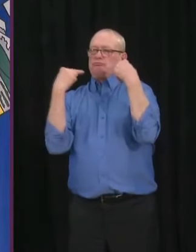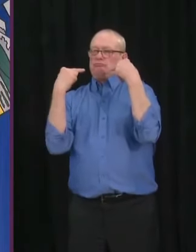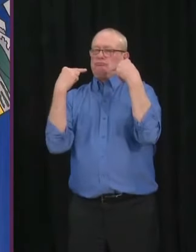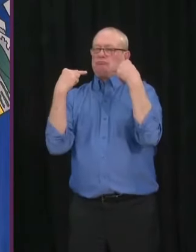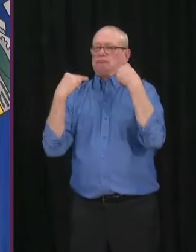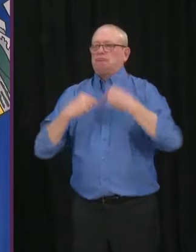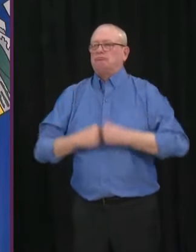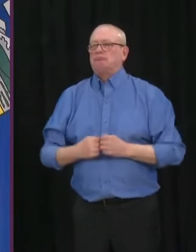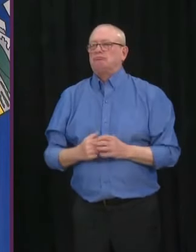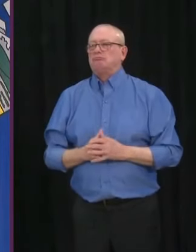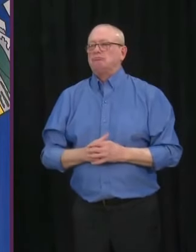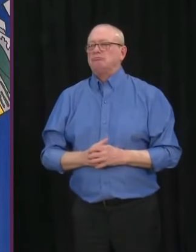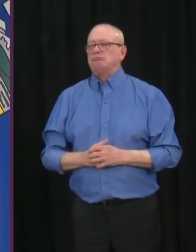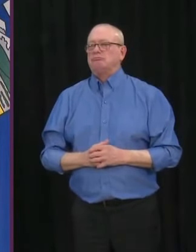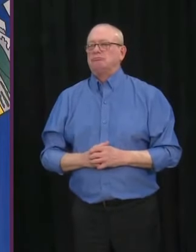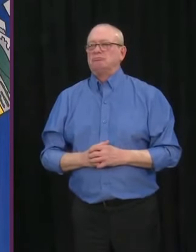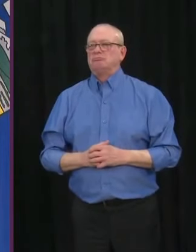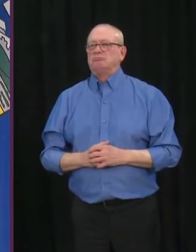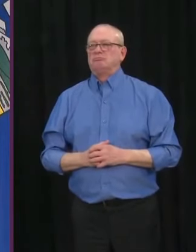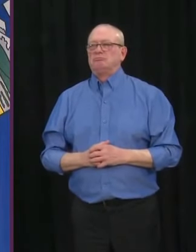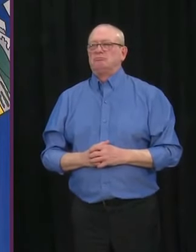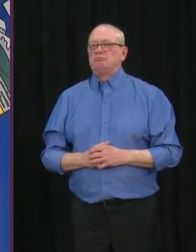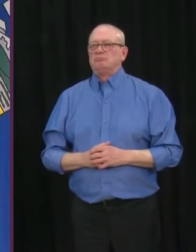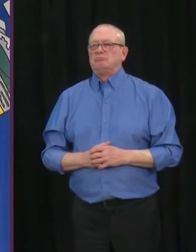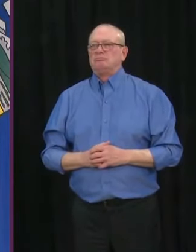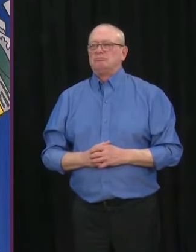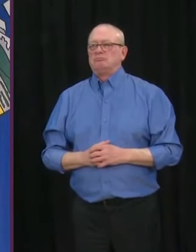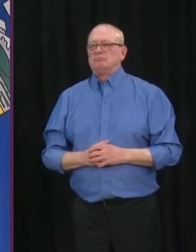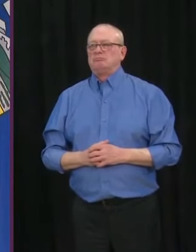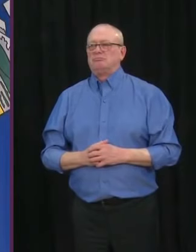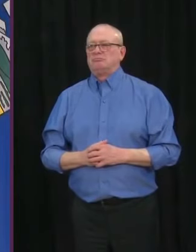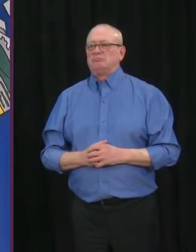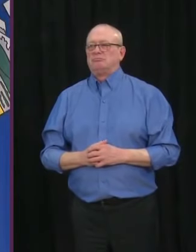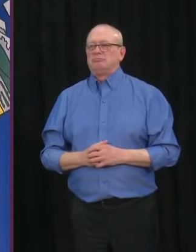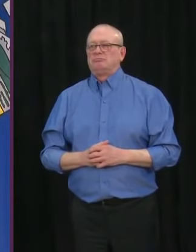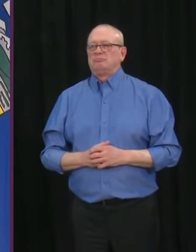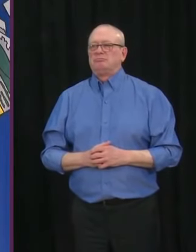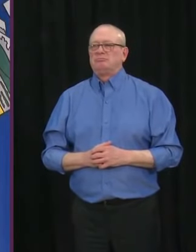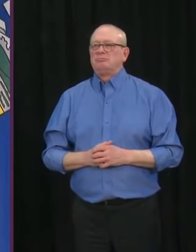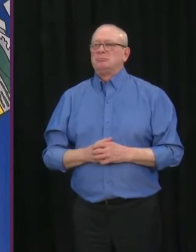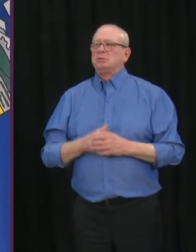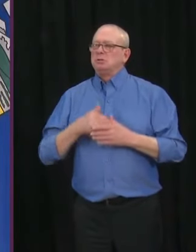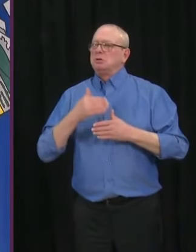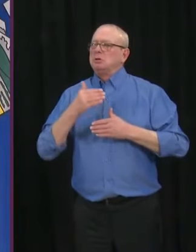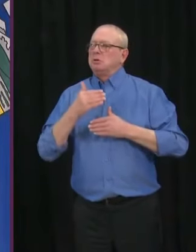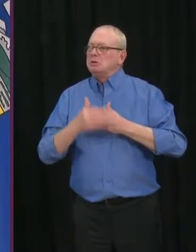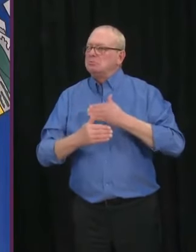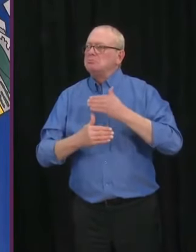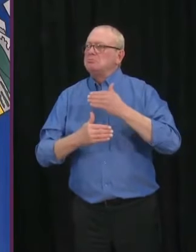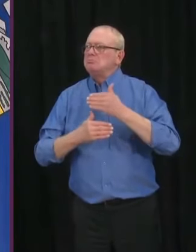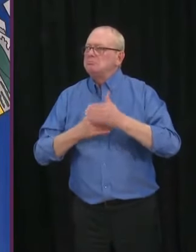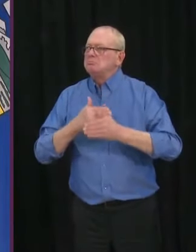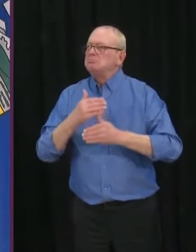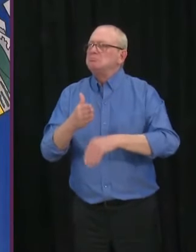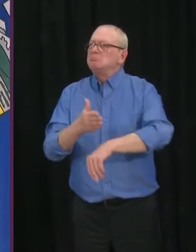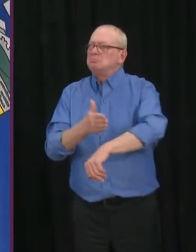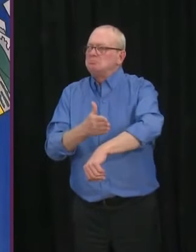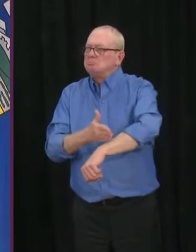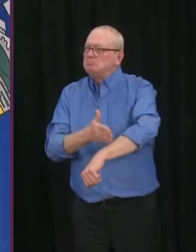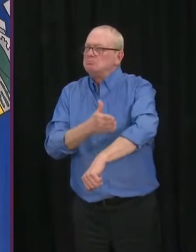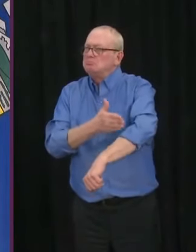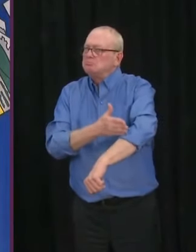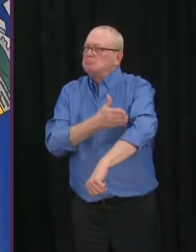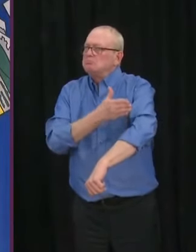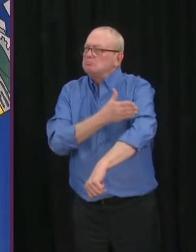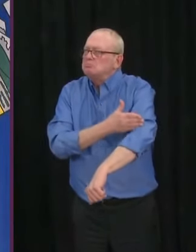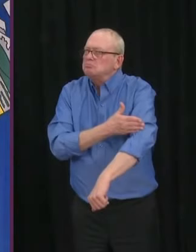press conference. We're making progress. And again, to all the small business owners that have reached out to